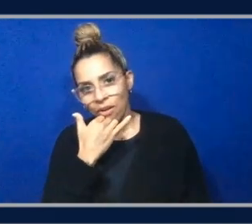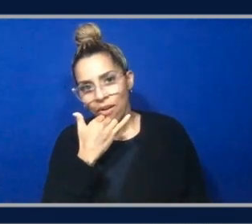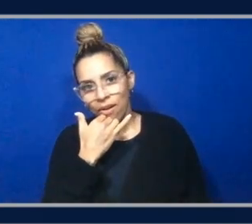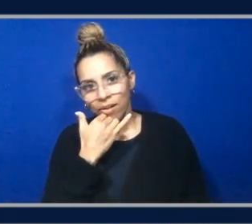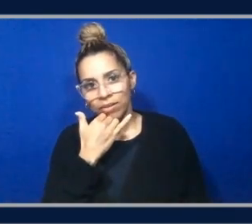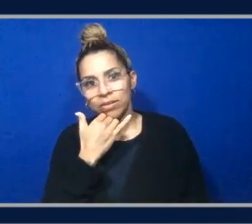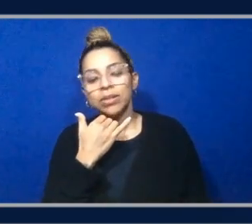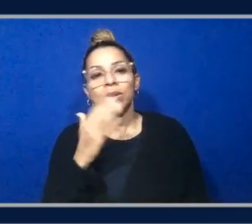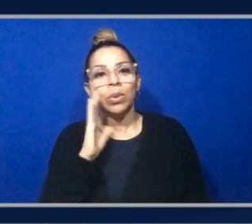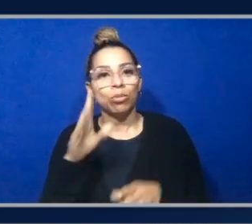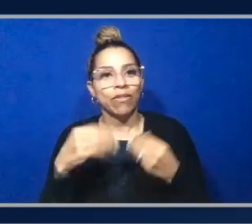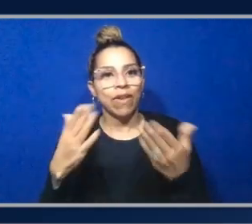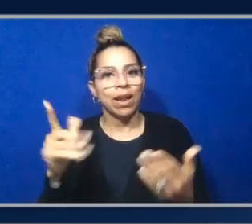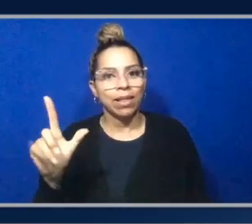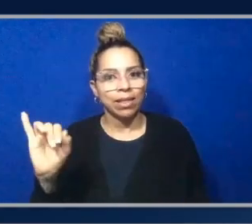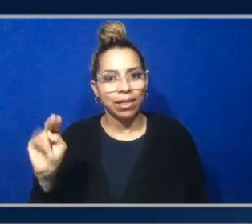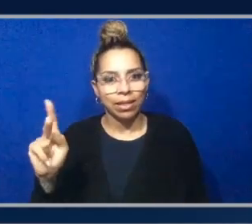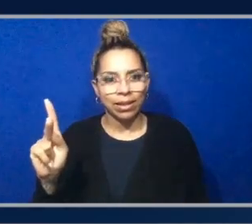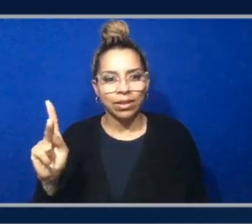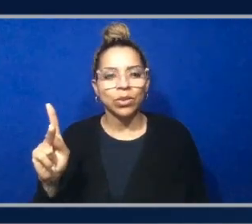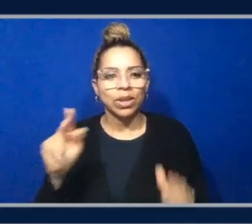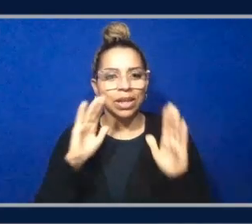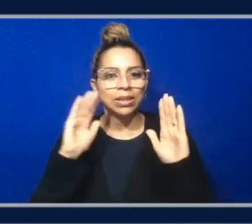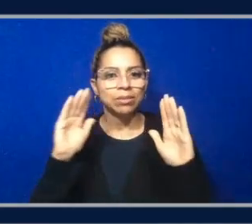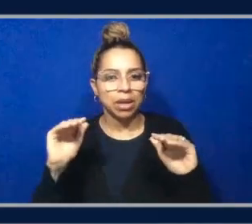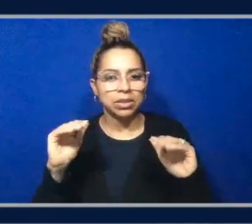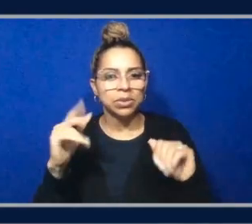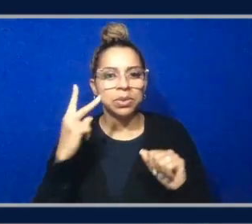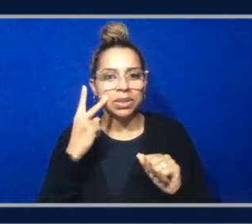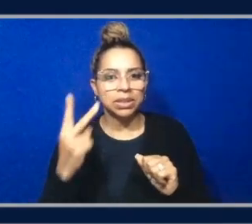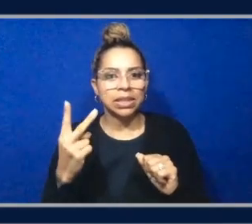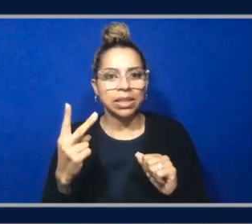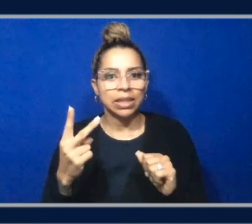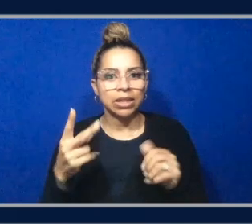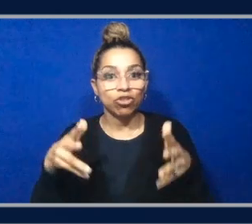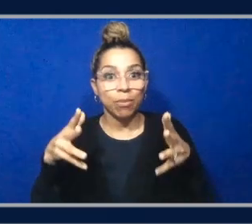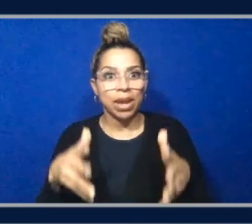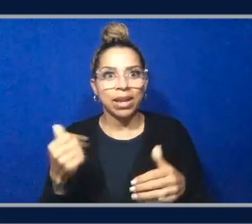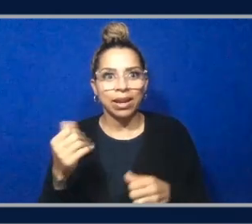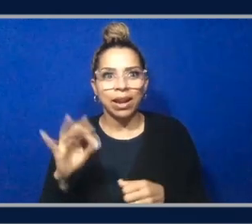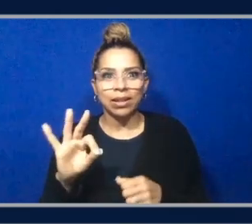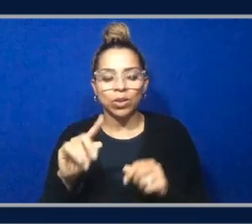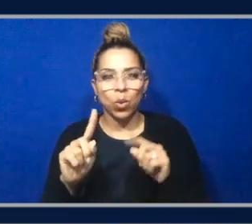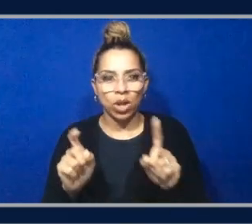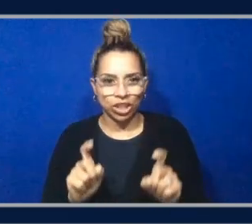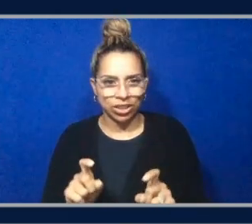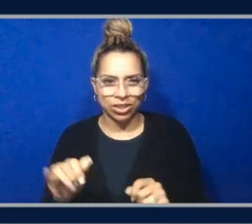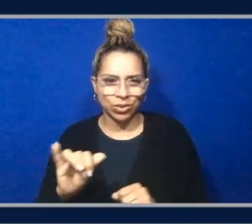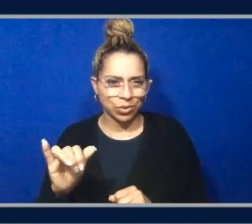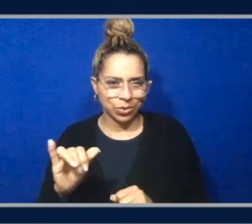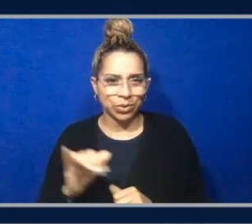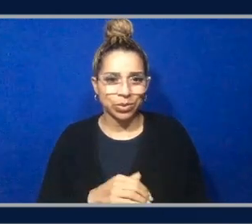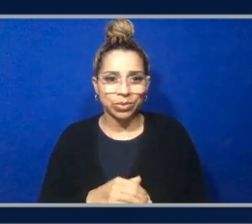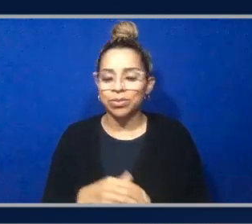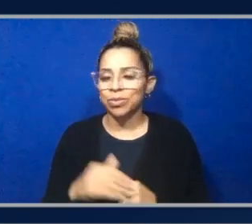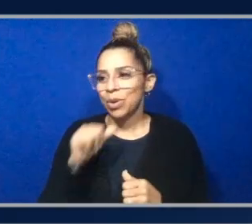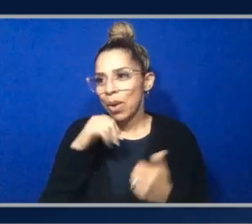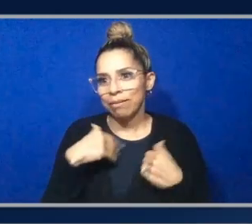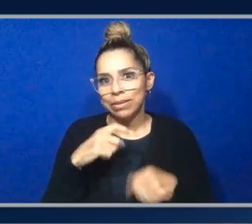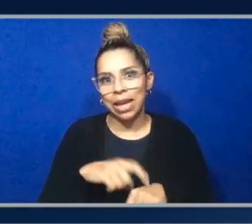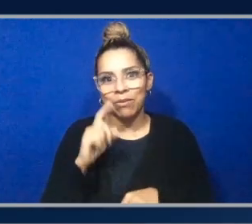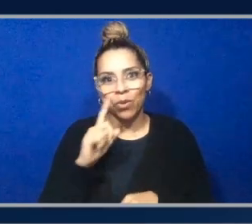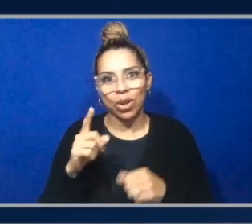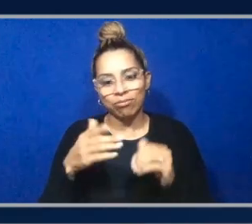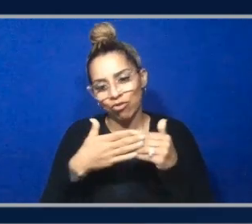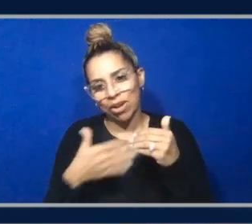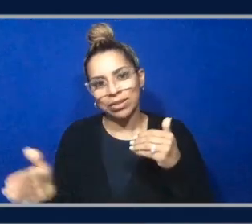really helpful. you can expect that to see with the remaining 19 questions as well. So we don't have time to go through all 19 questions. So that's what each of you should do. Go